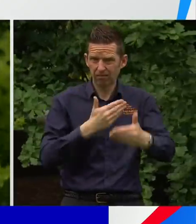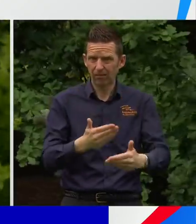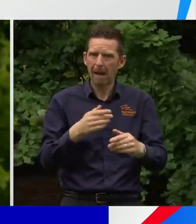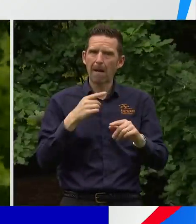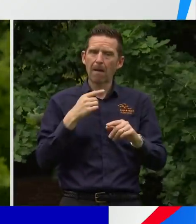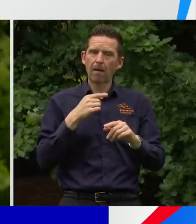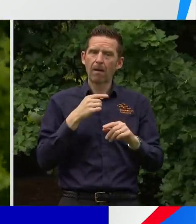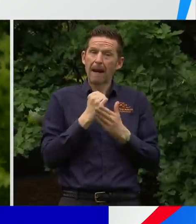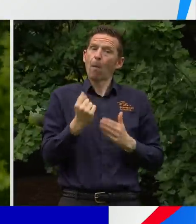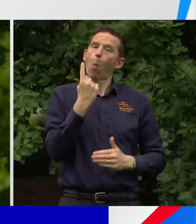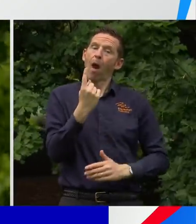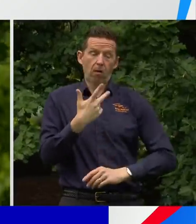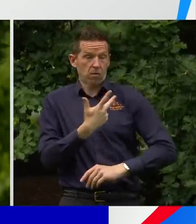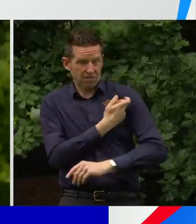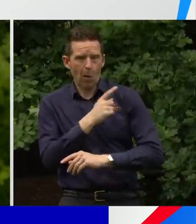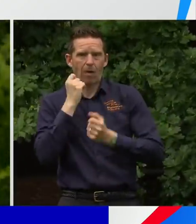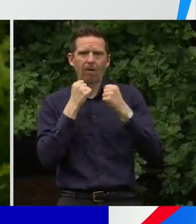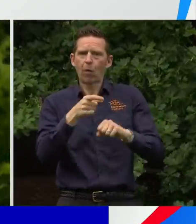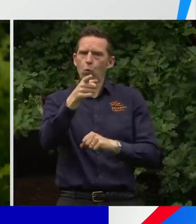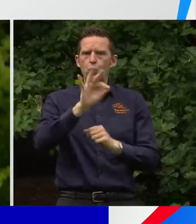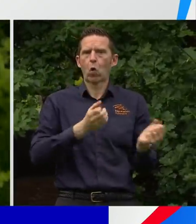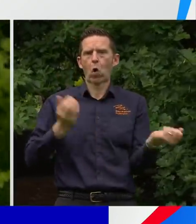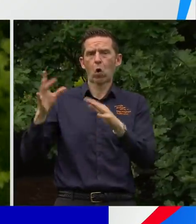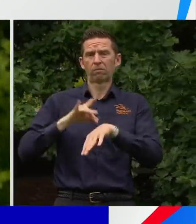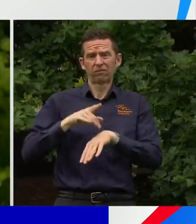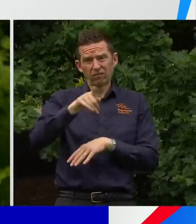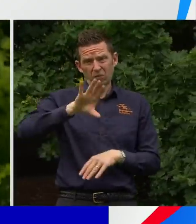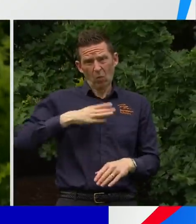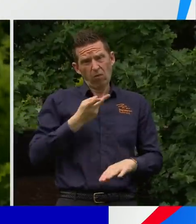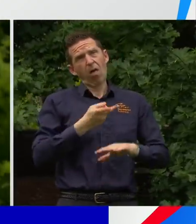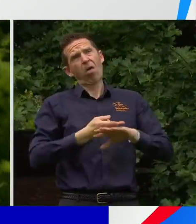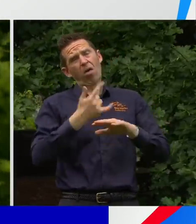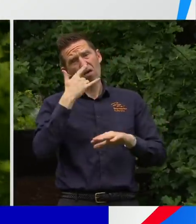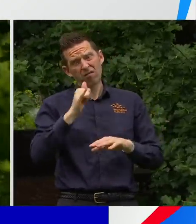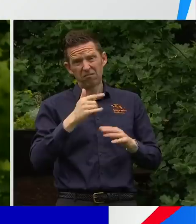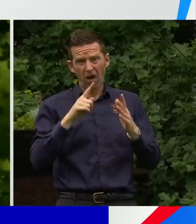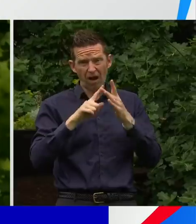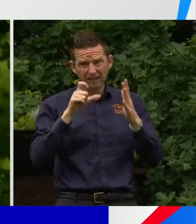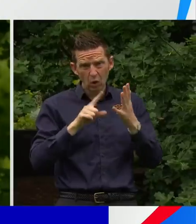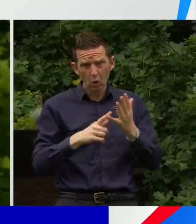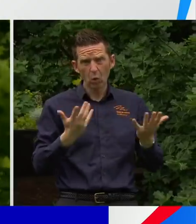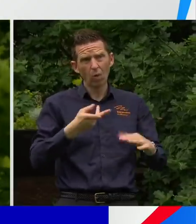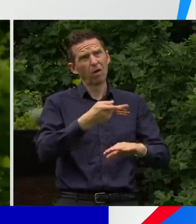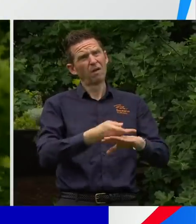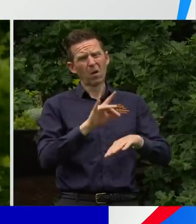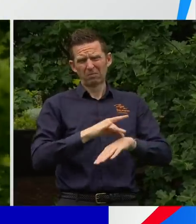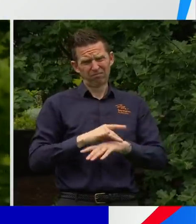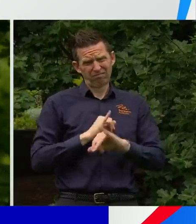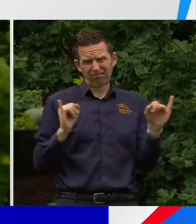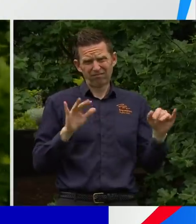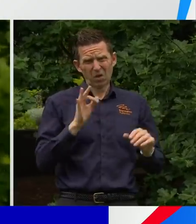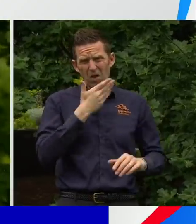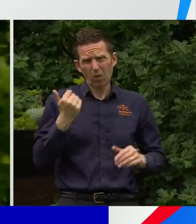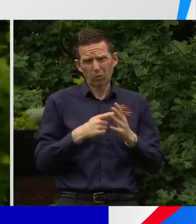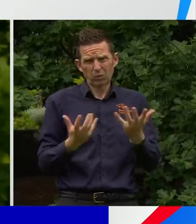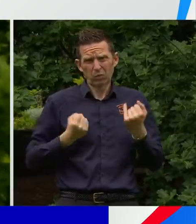of hospital. No one wants to be a COVID patient, whether it be in ICU or just on a general ward. It's not a good thing to get if